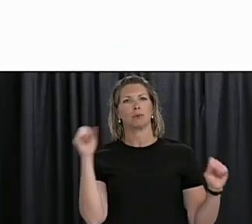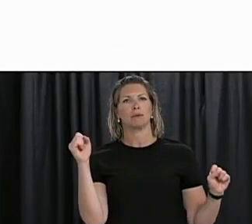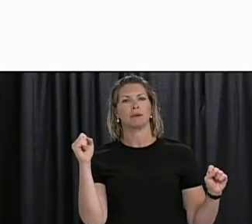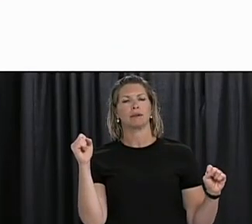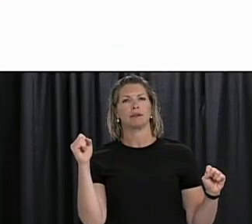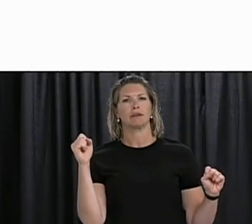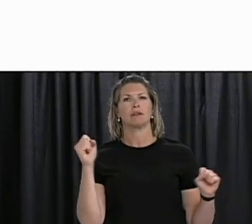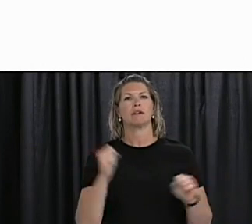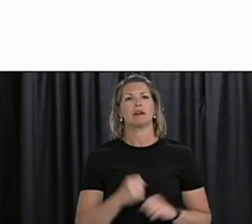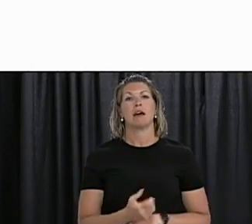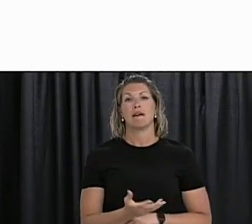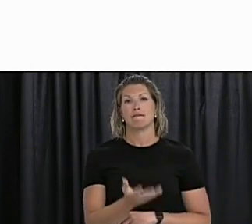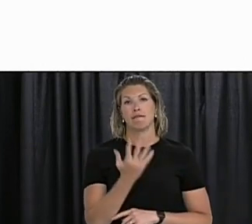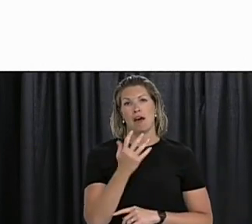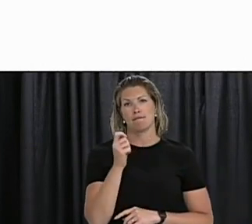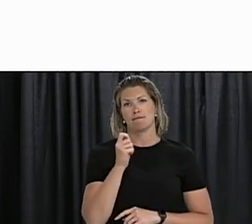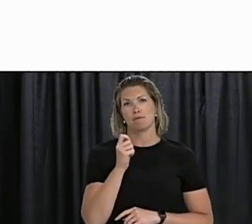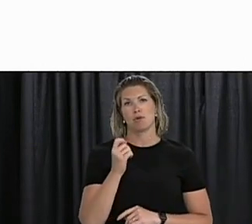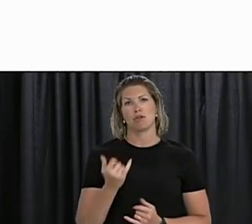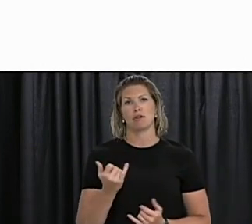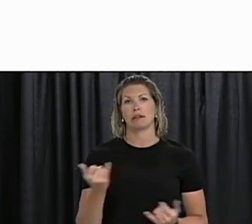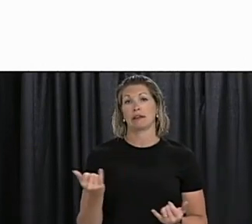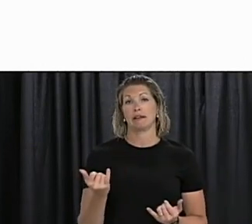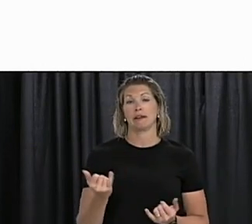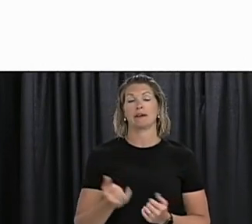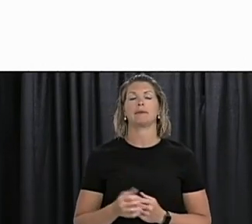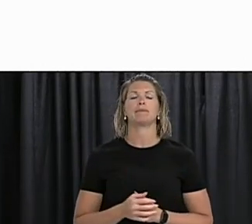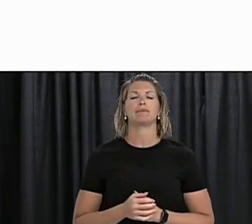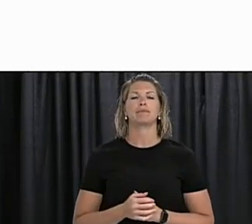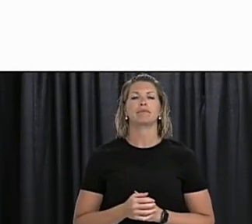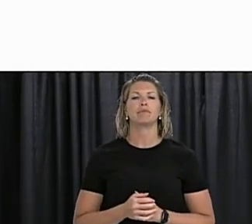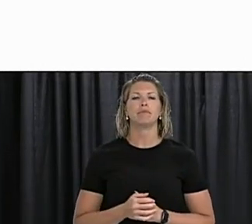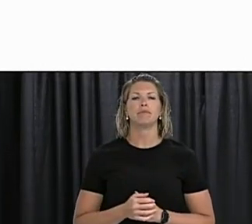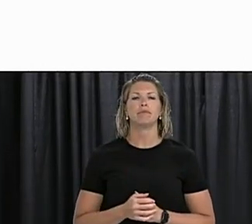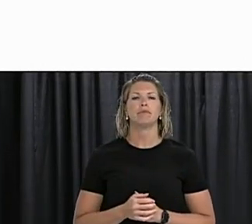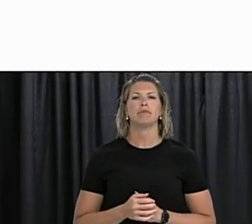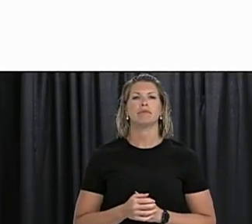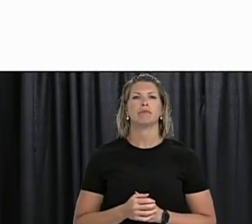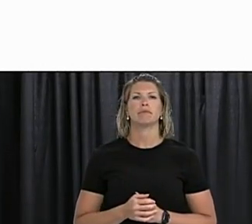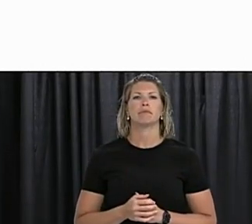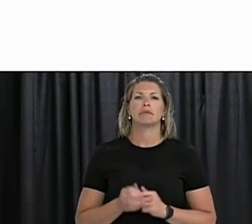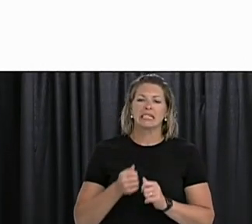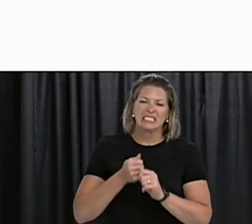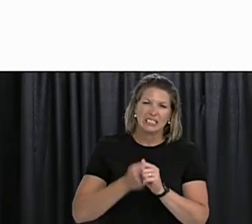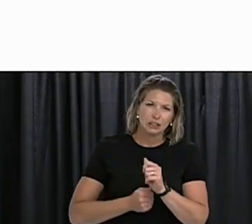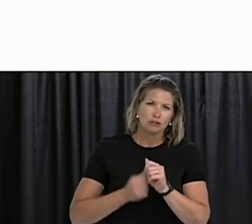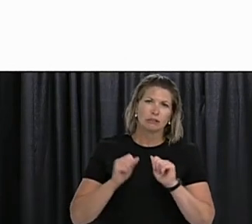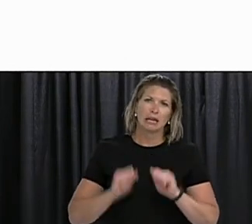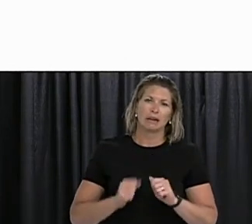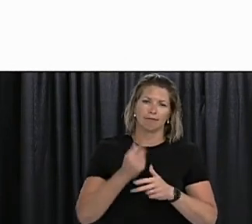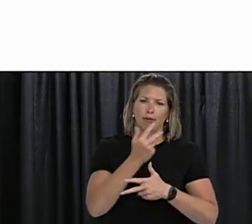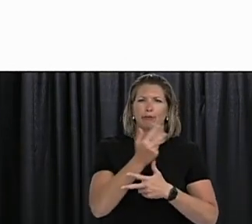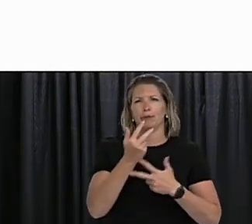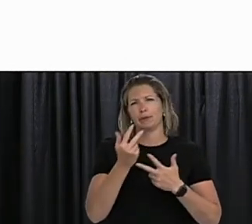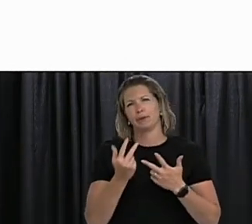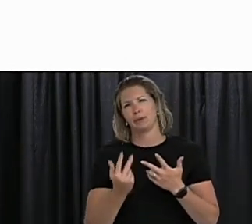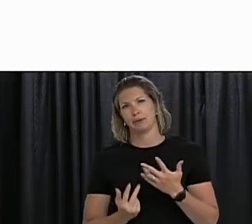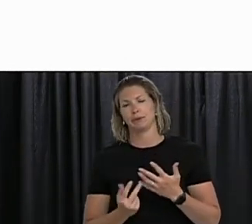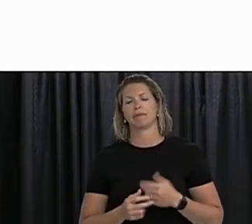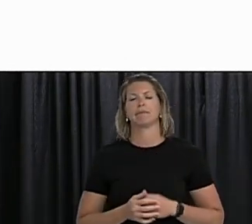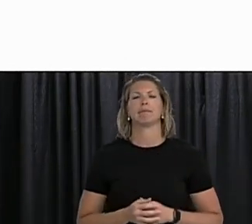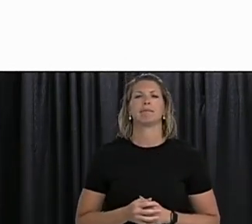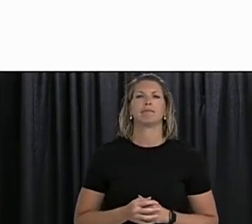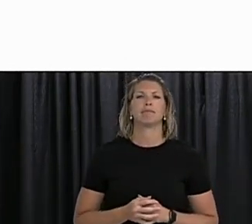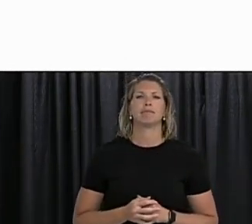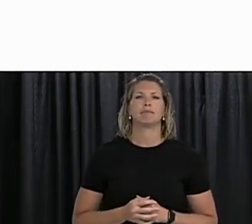speakers we have five reporters registered for today's call. Each reporter will have the opportunity to ask two questions and one follow-up. We